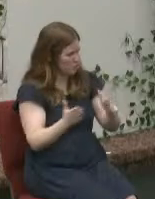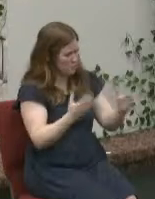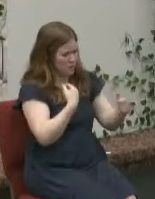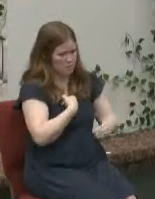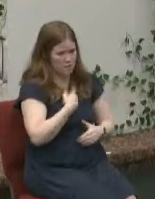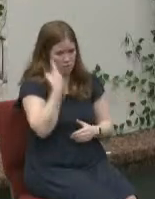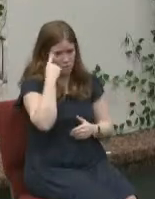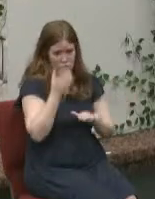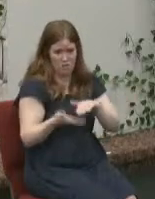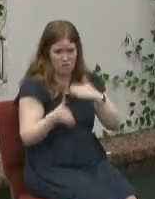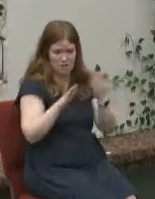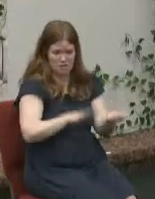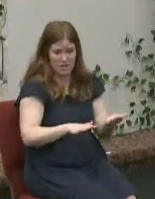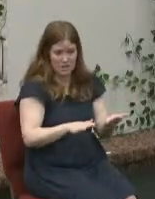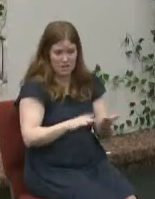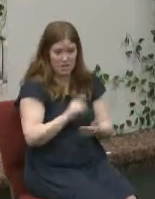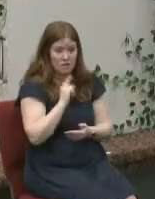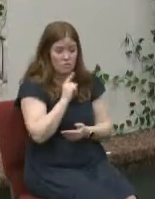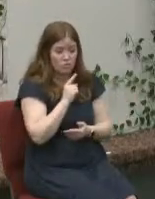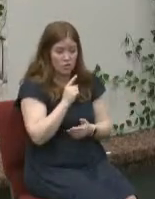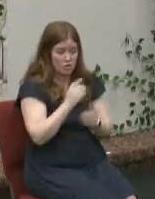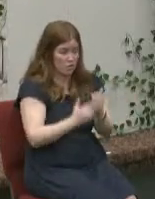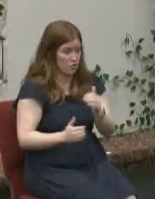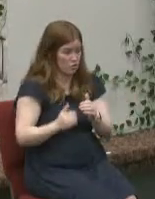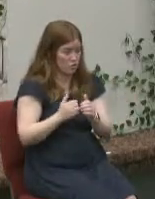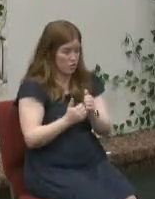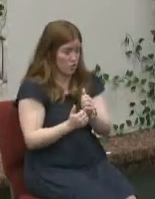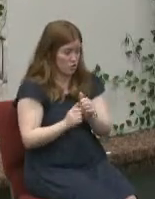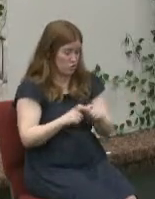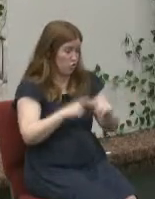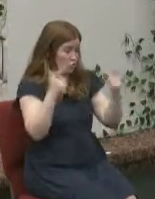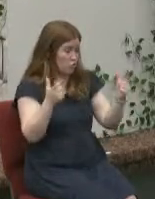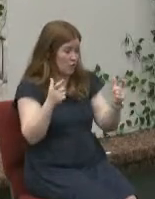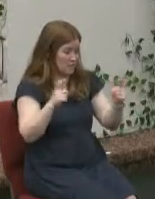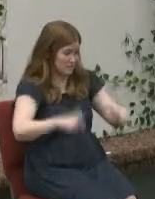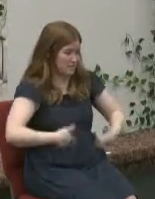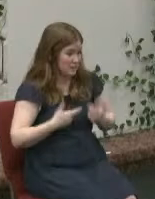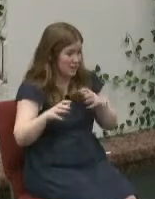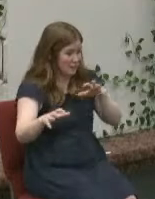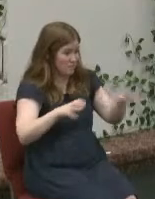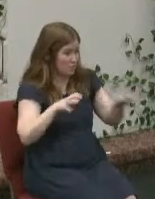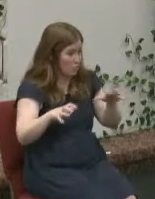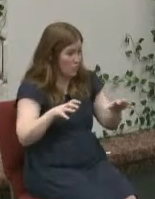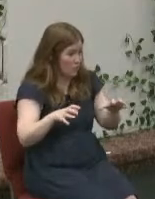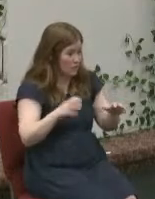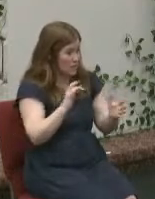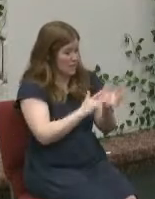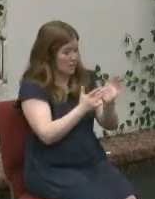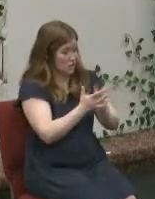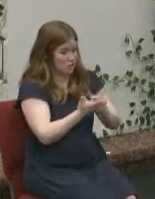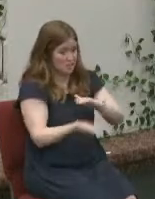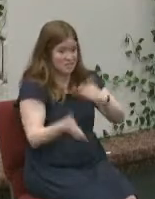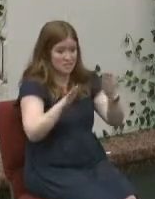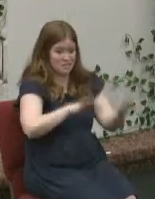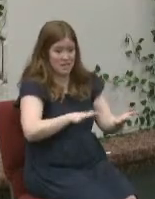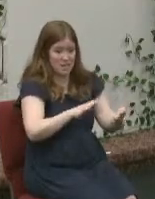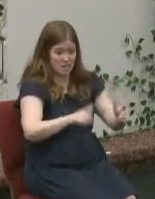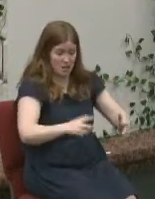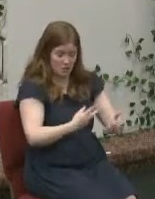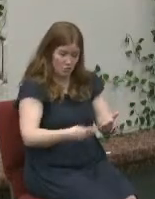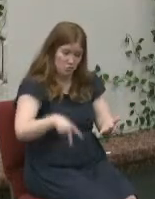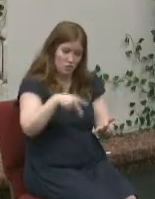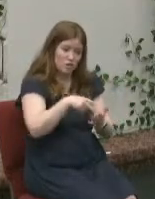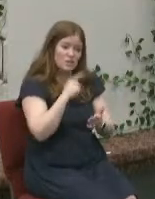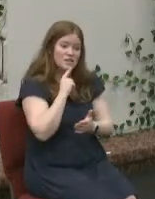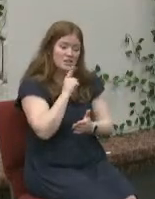prepare me for death ultimate life quake because jesus's life and his death and his resurrection is the gospel